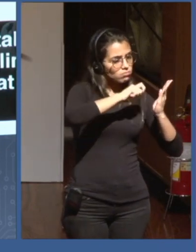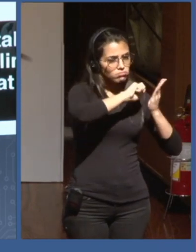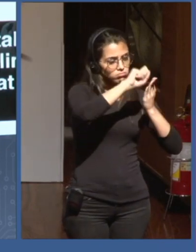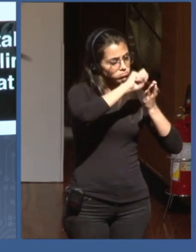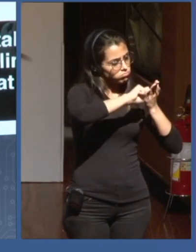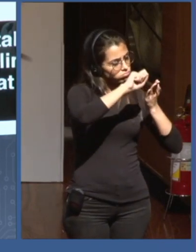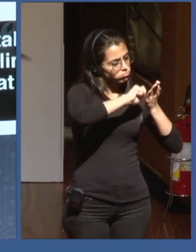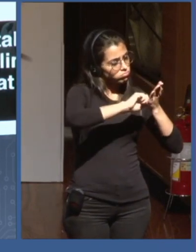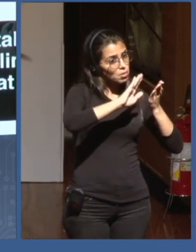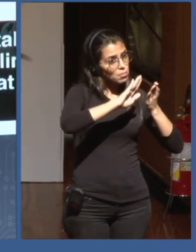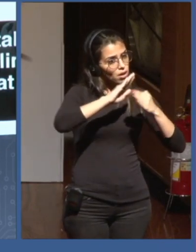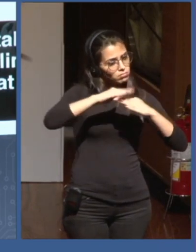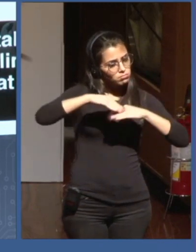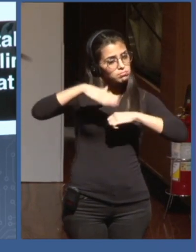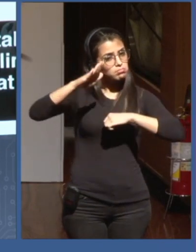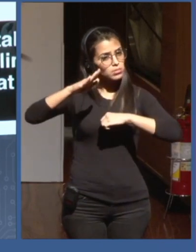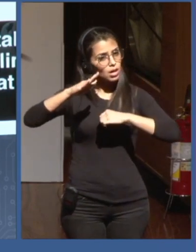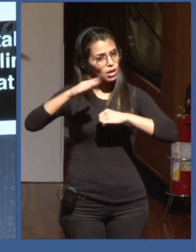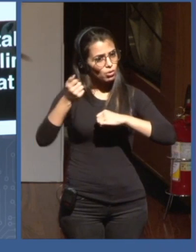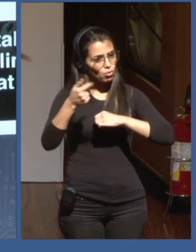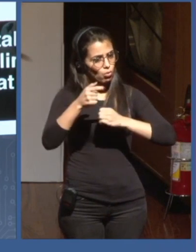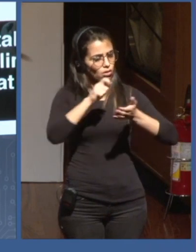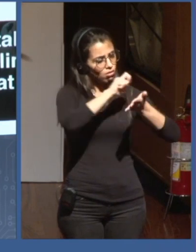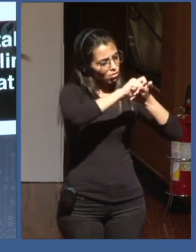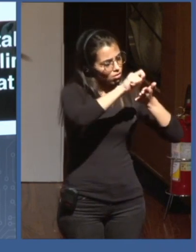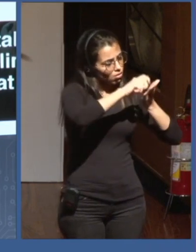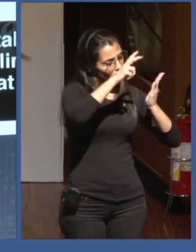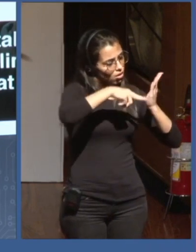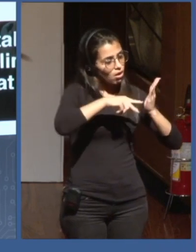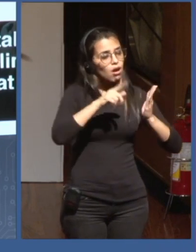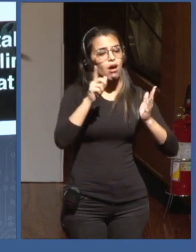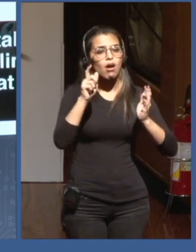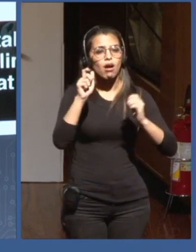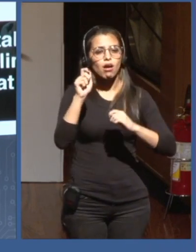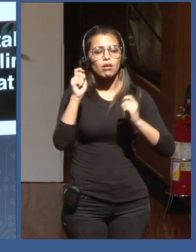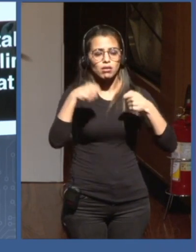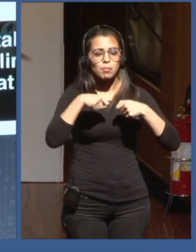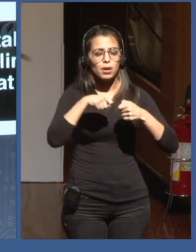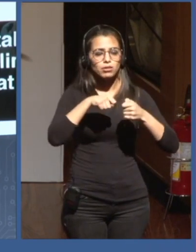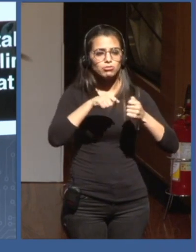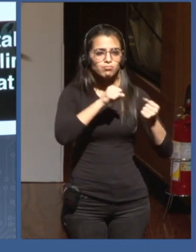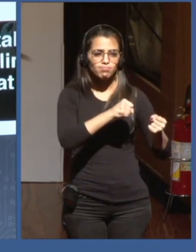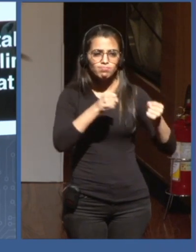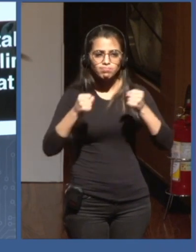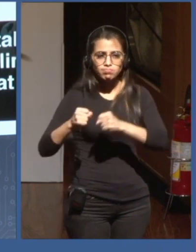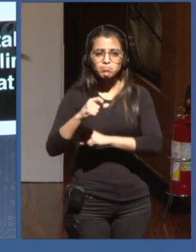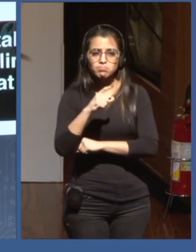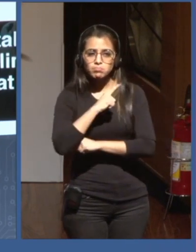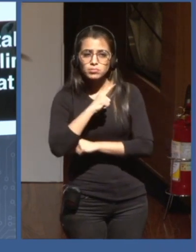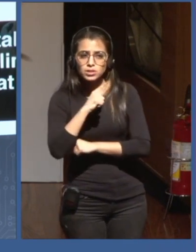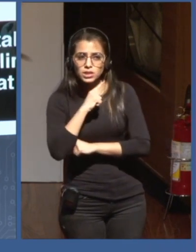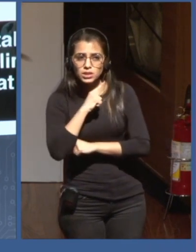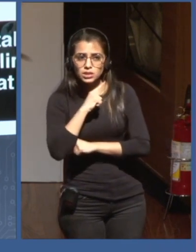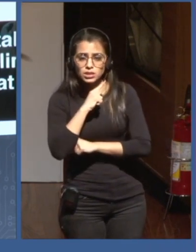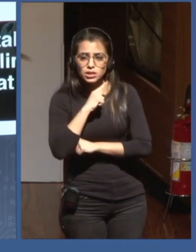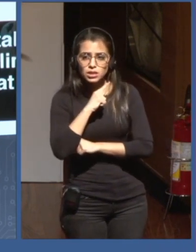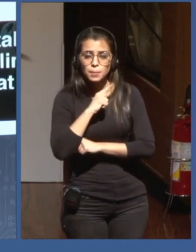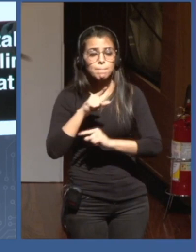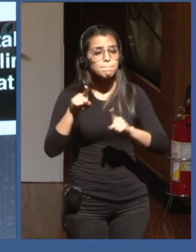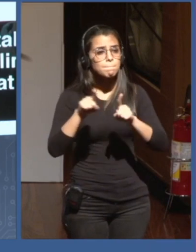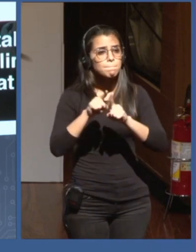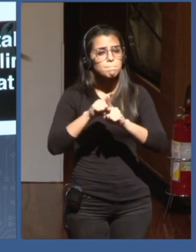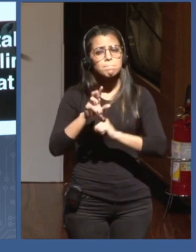and empowerment. And I think the same arguments apply to data literacy. If data literacy is only about